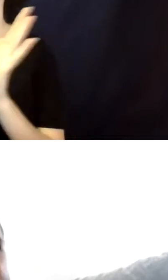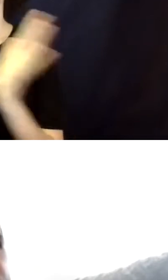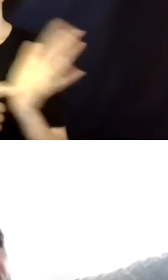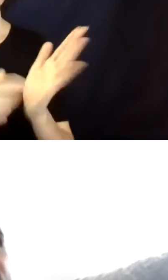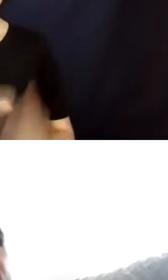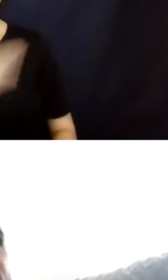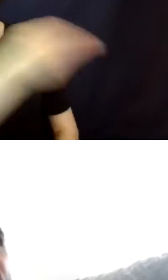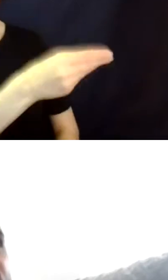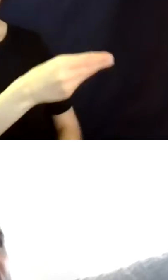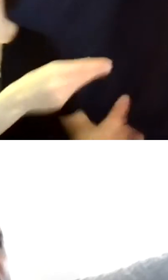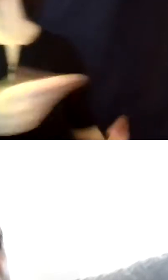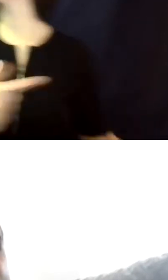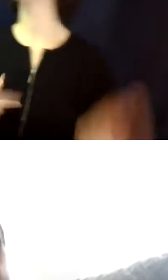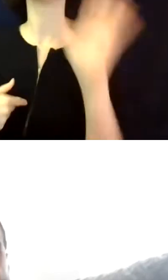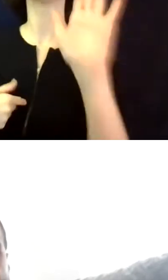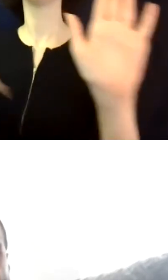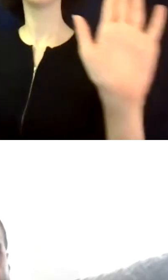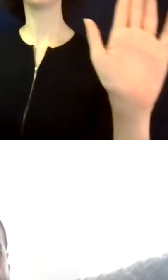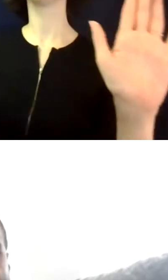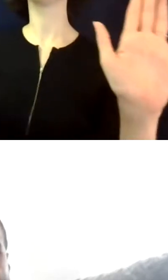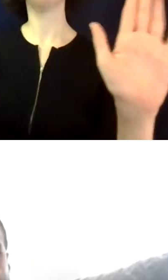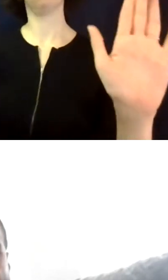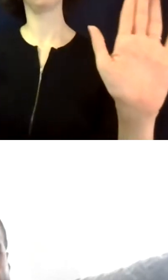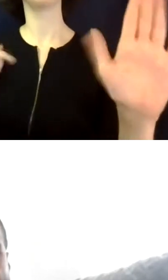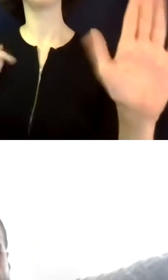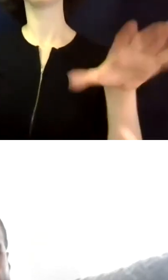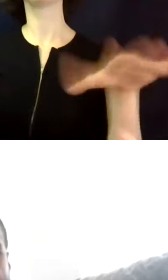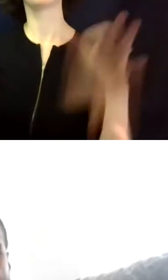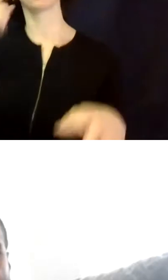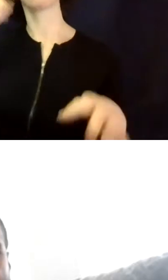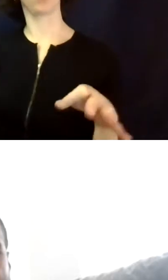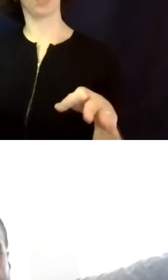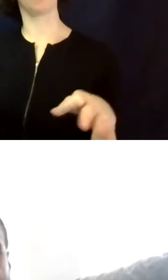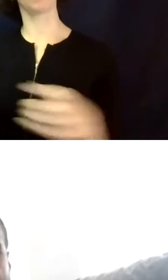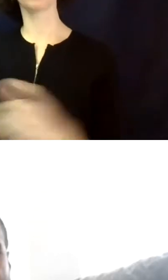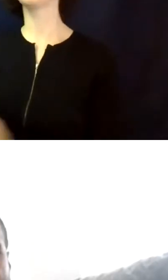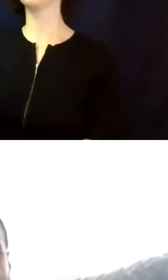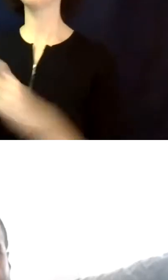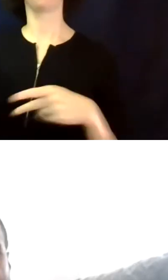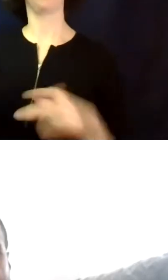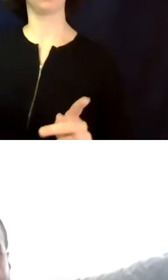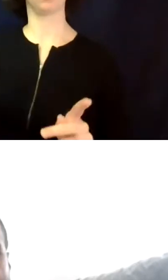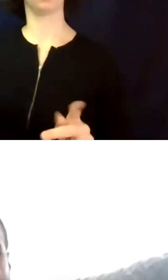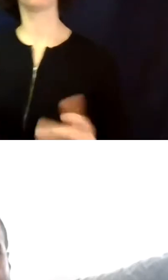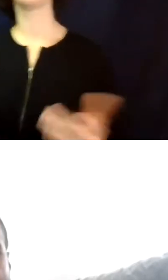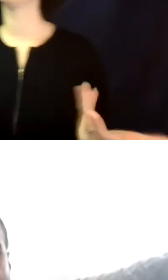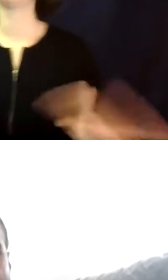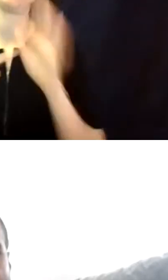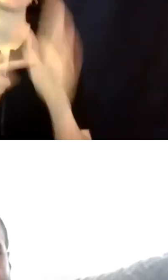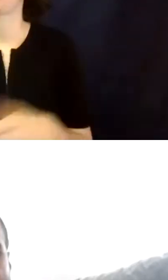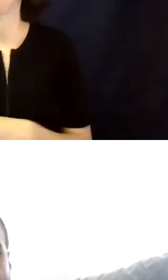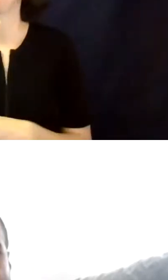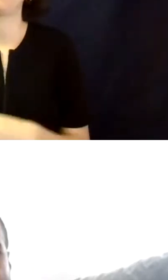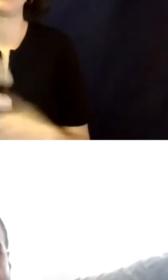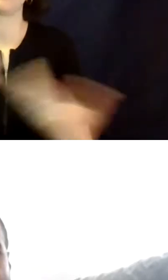authority to act on behalf of the individual who granted the power of attorney. So I, and I keep using the bank example because